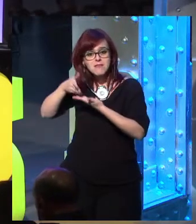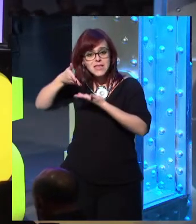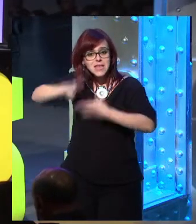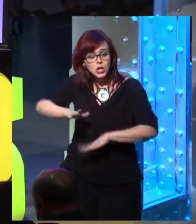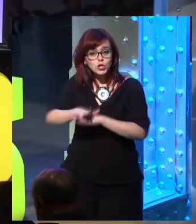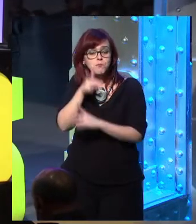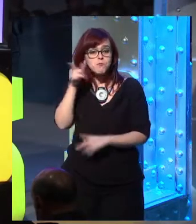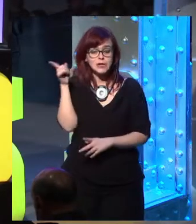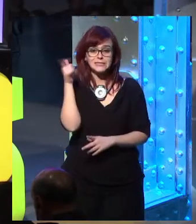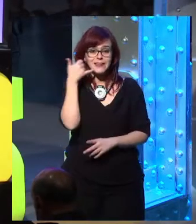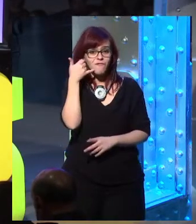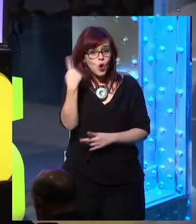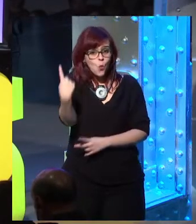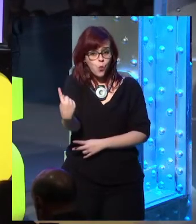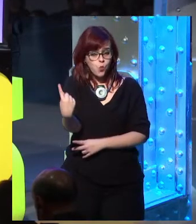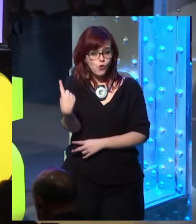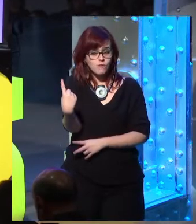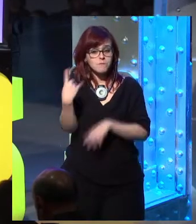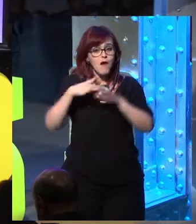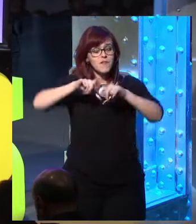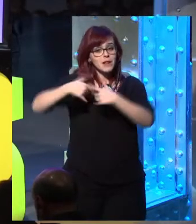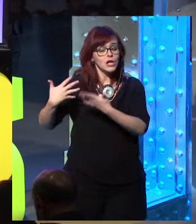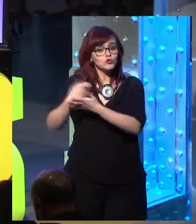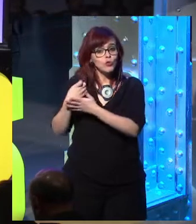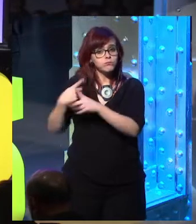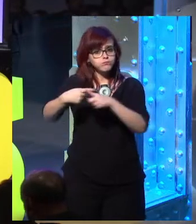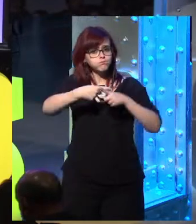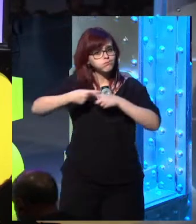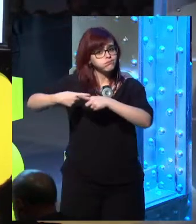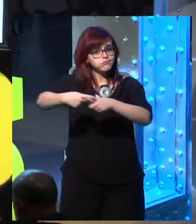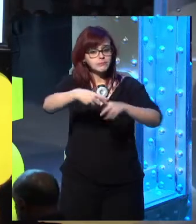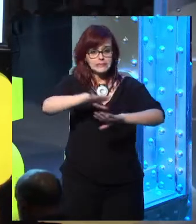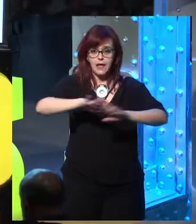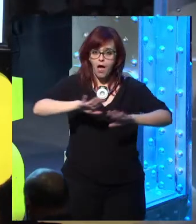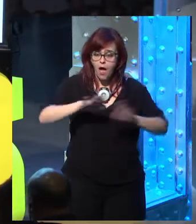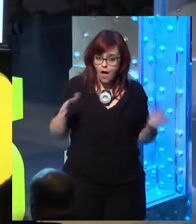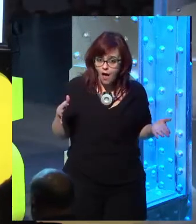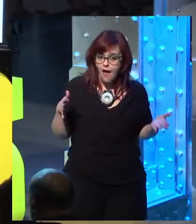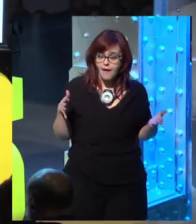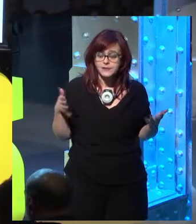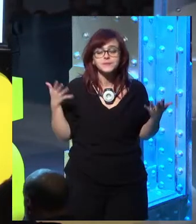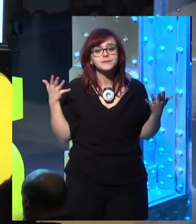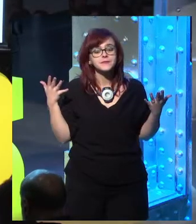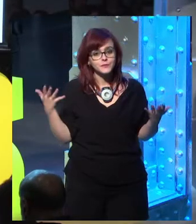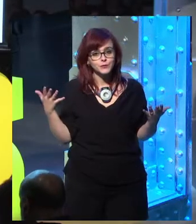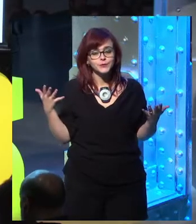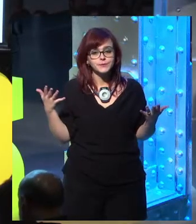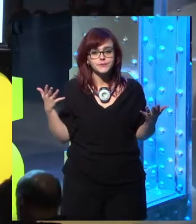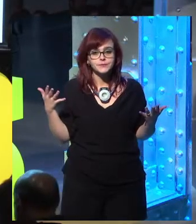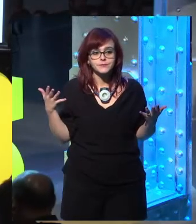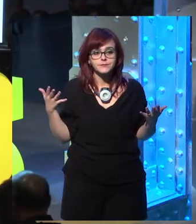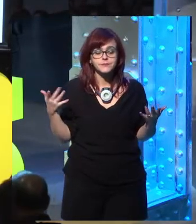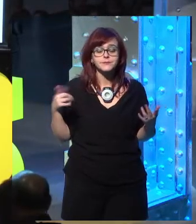year, or it turns against us and makes our lives slower. I like these technologies because they're boring.